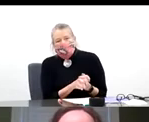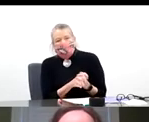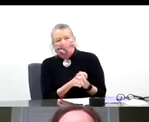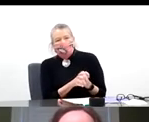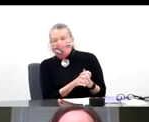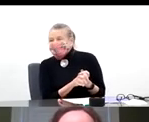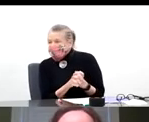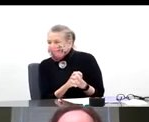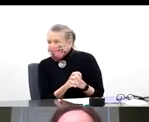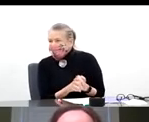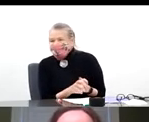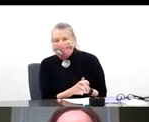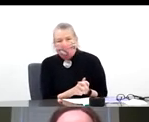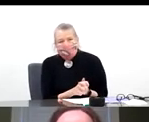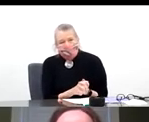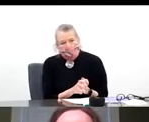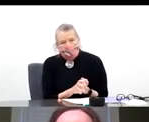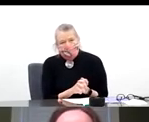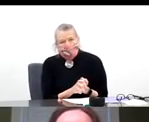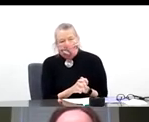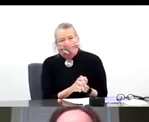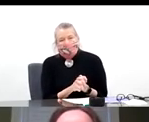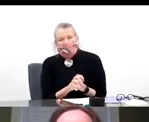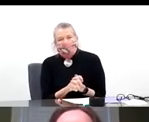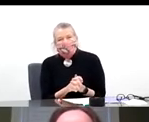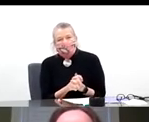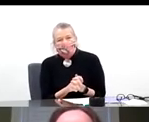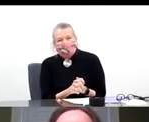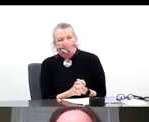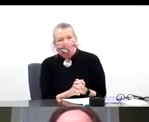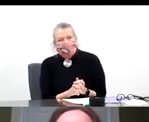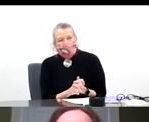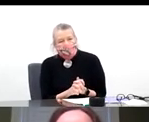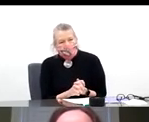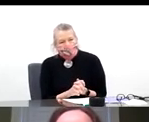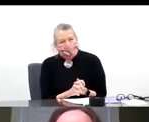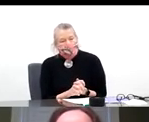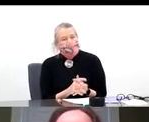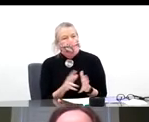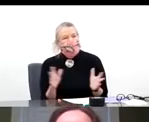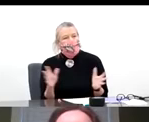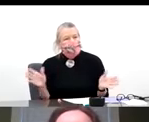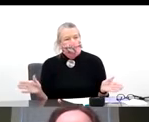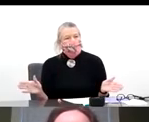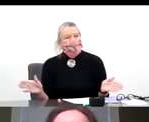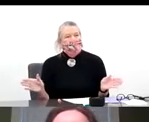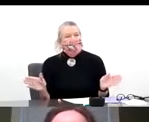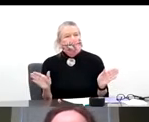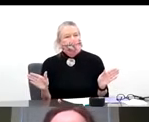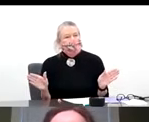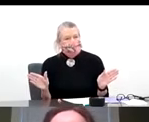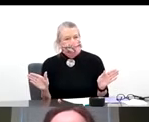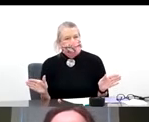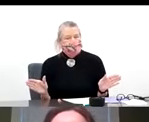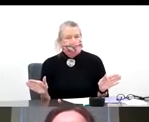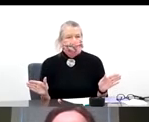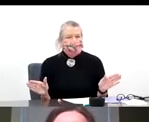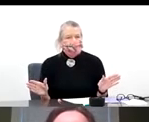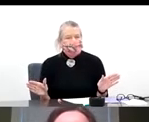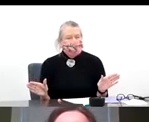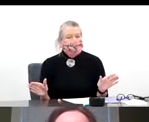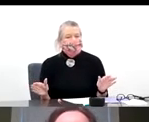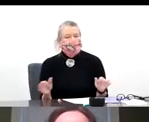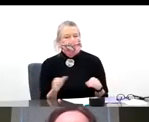Ashley Maric, and Mitra Matasha, who are here and have really